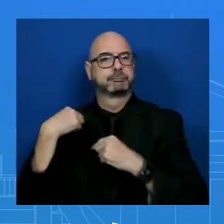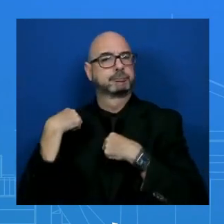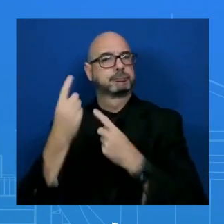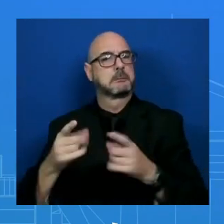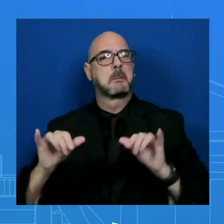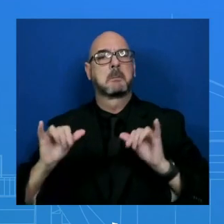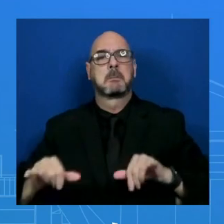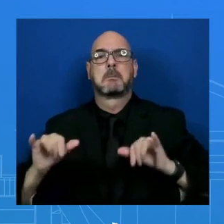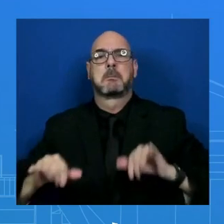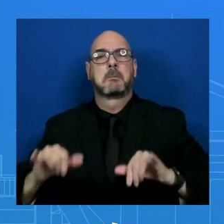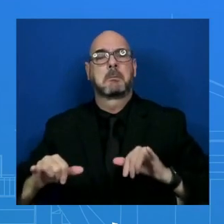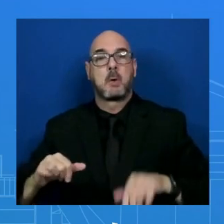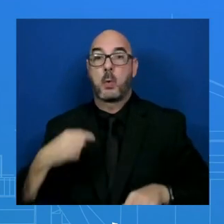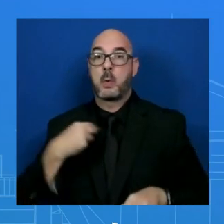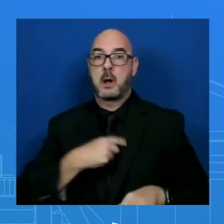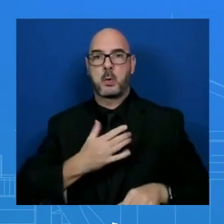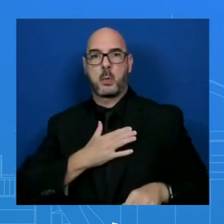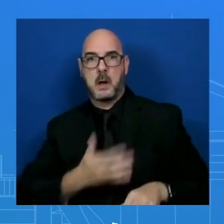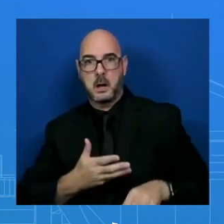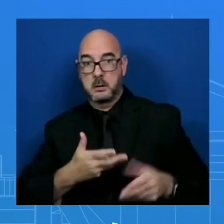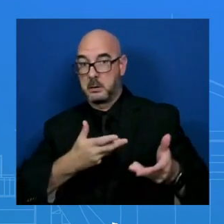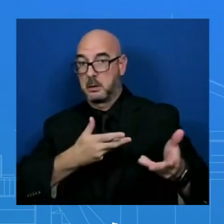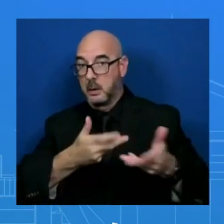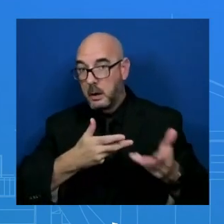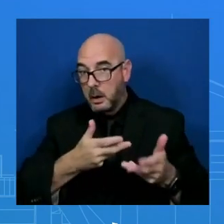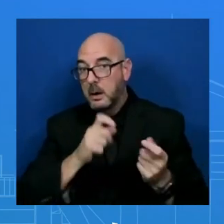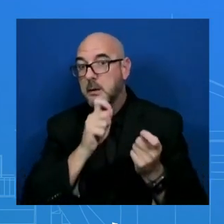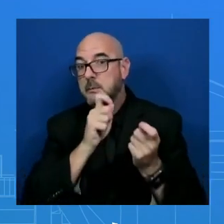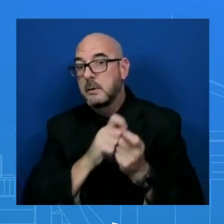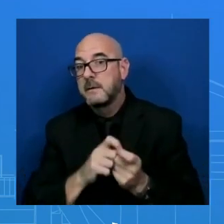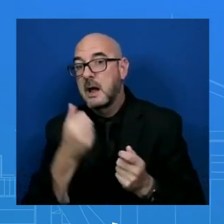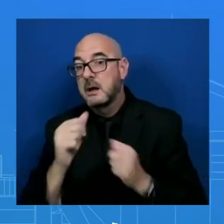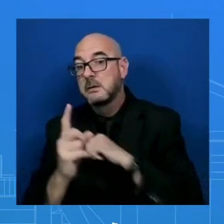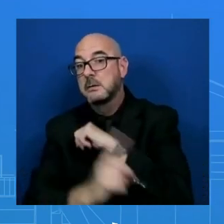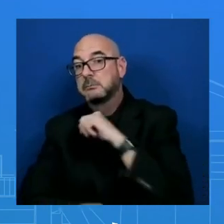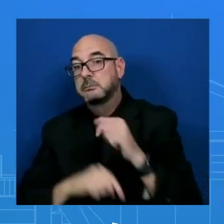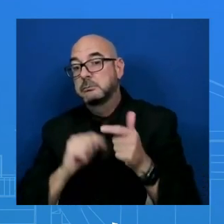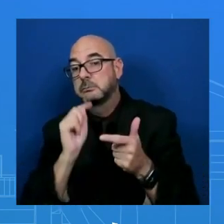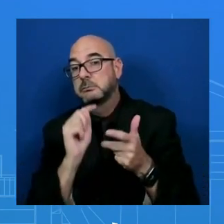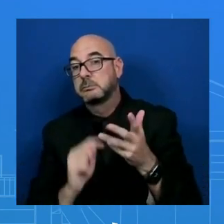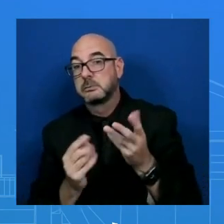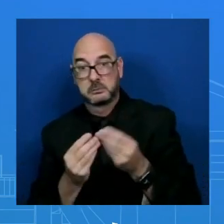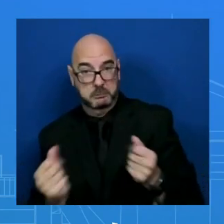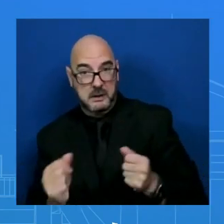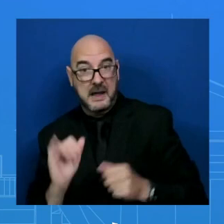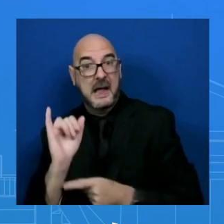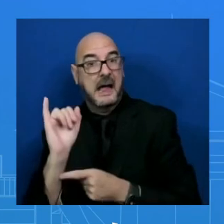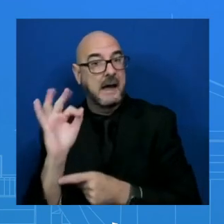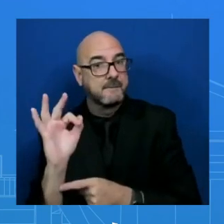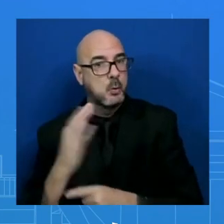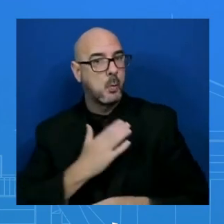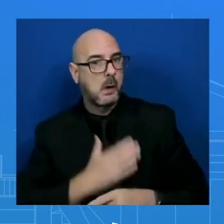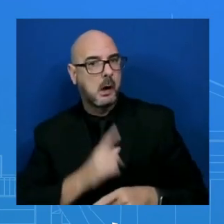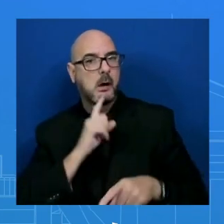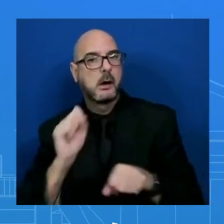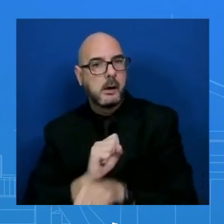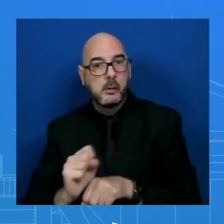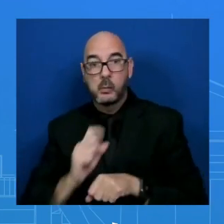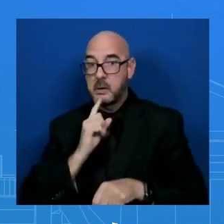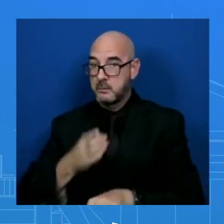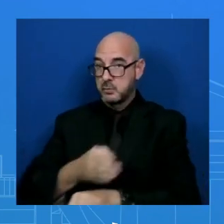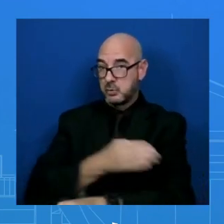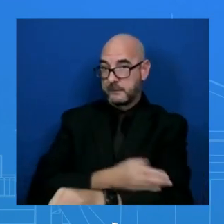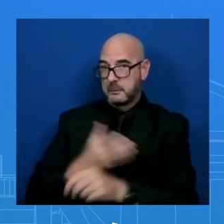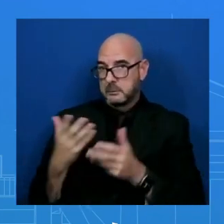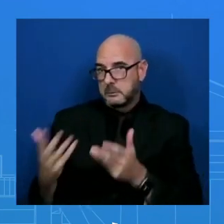discussions about specific sanctions relief in return for concrete steps that lead us towards a free and fair